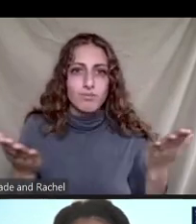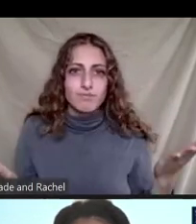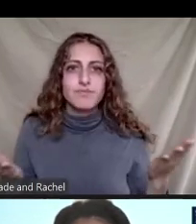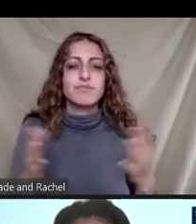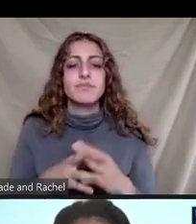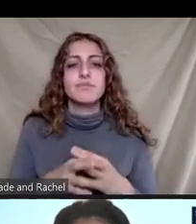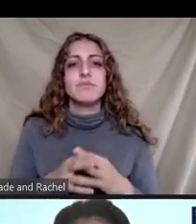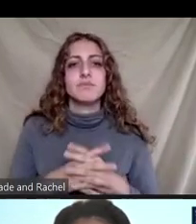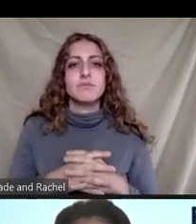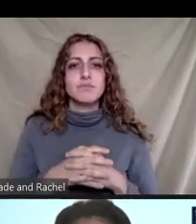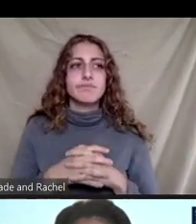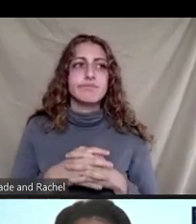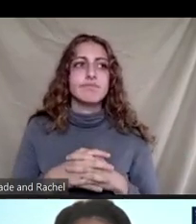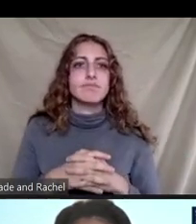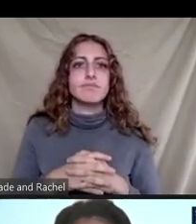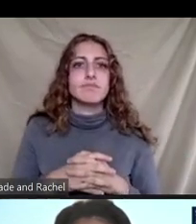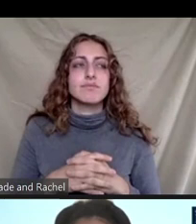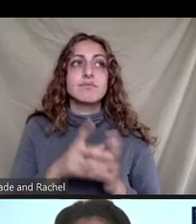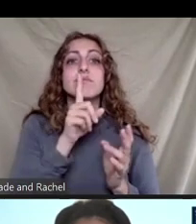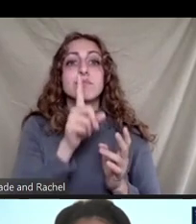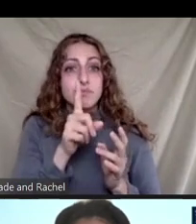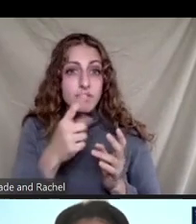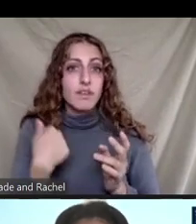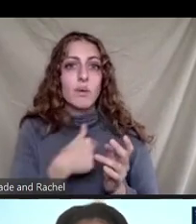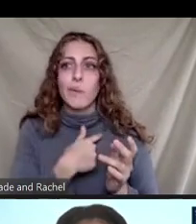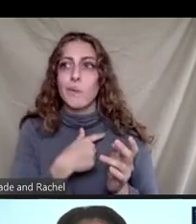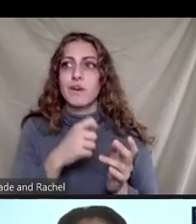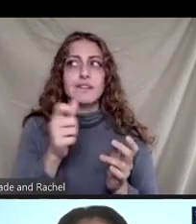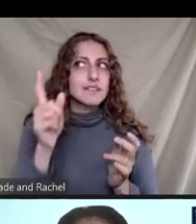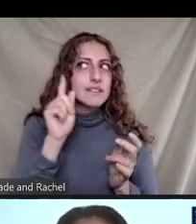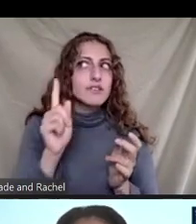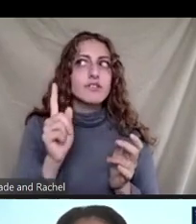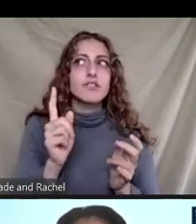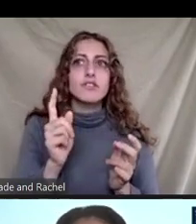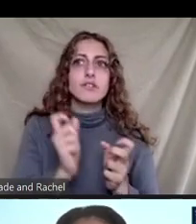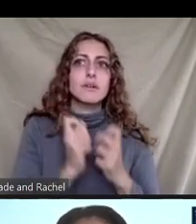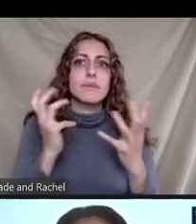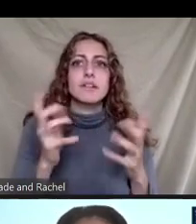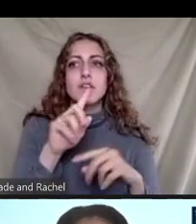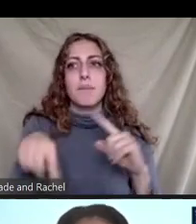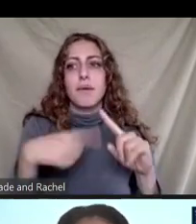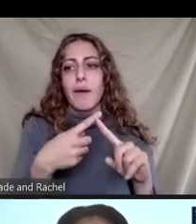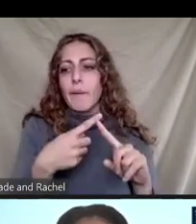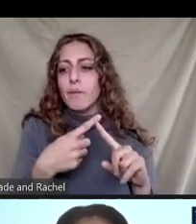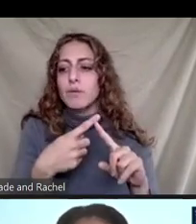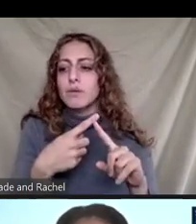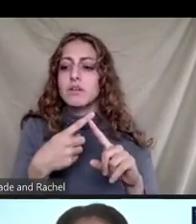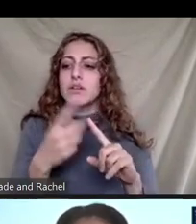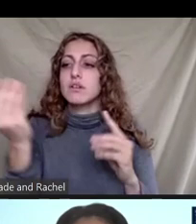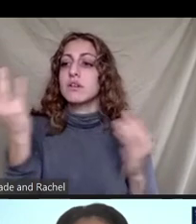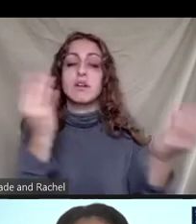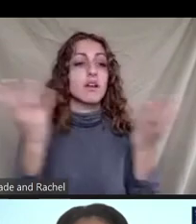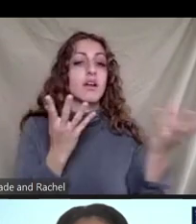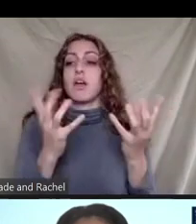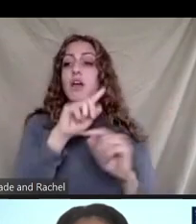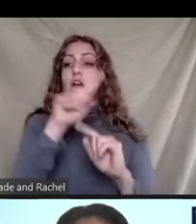Um, actually we, I didn't, we didn't hear much about the possible, any possibility of the, this